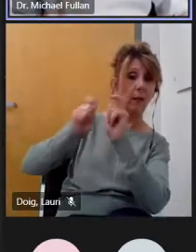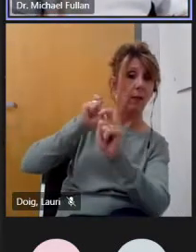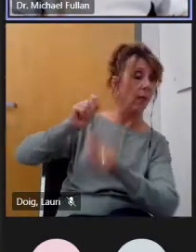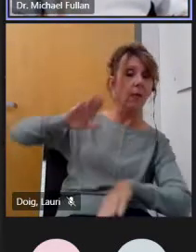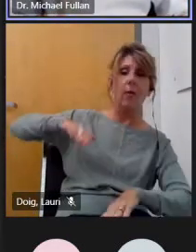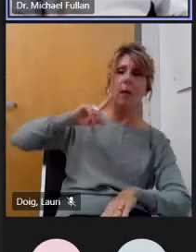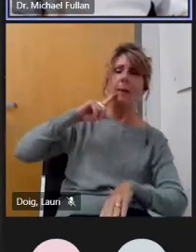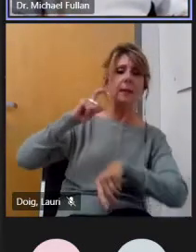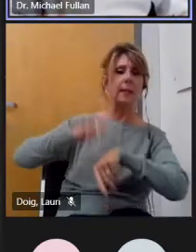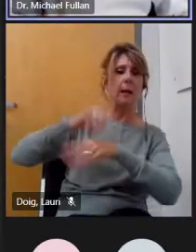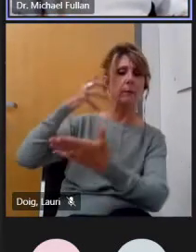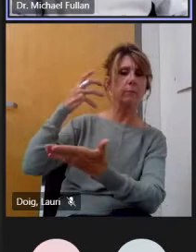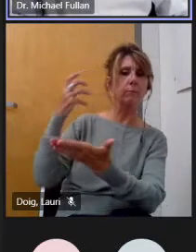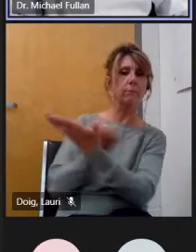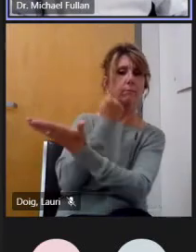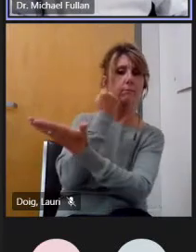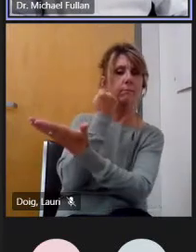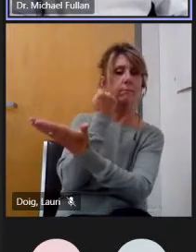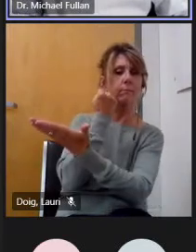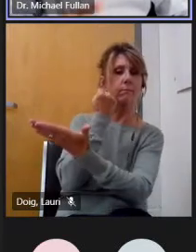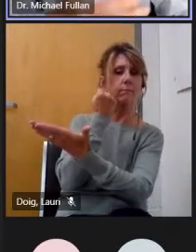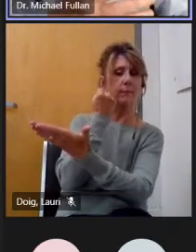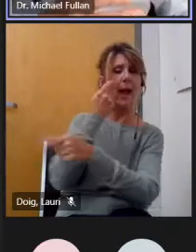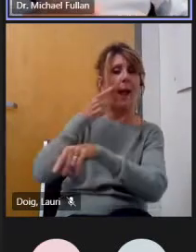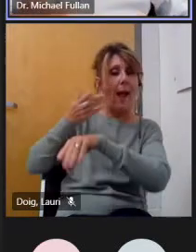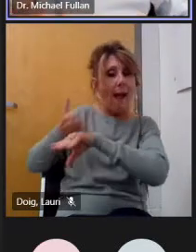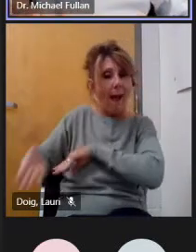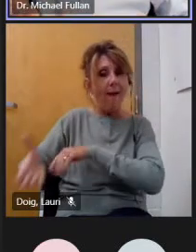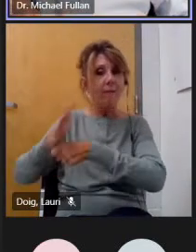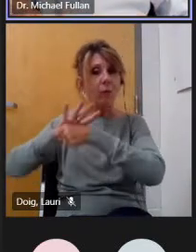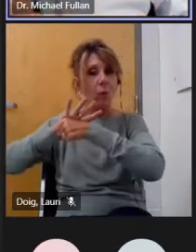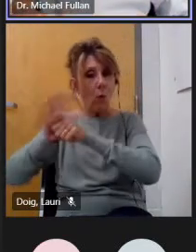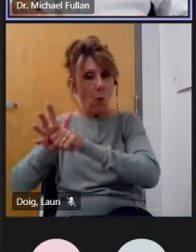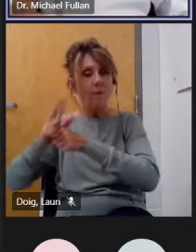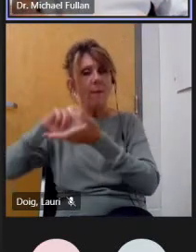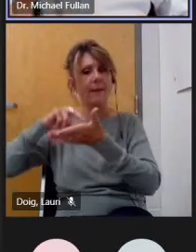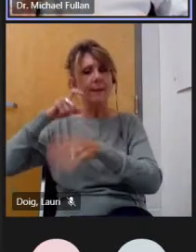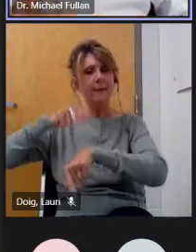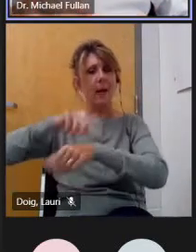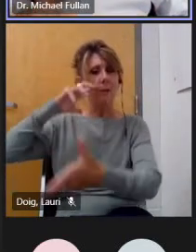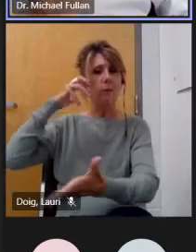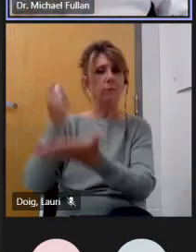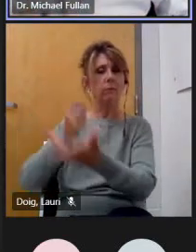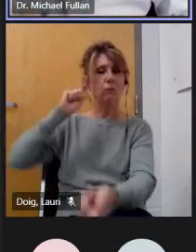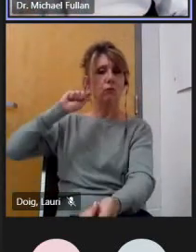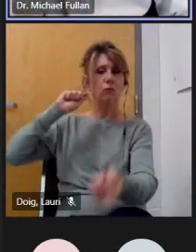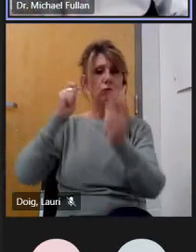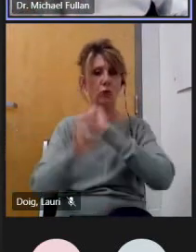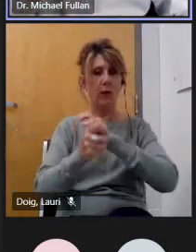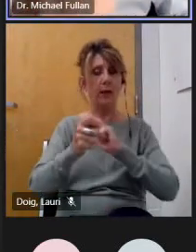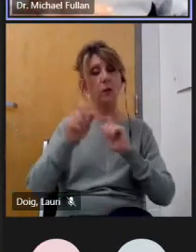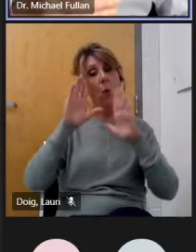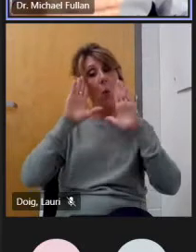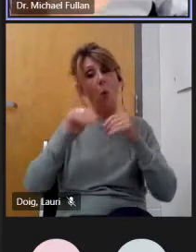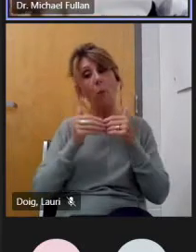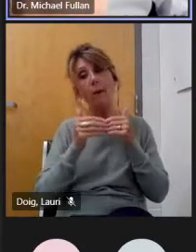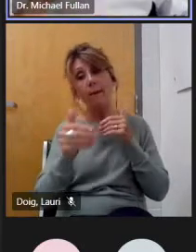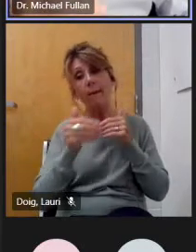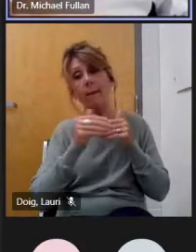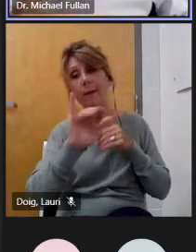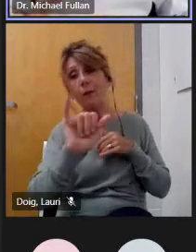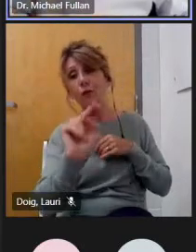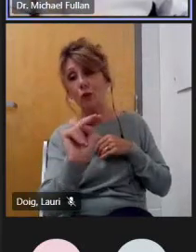time to take advantage of post a pandemic maybe by the time we get to january but to spend